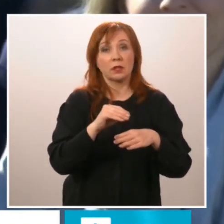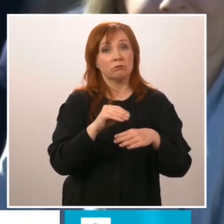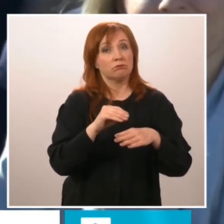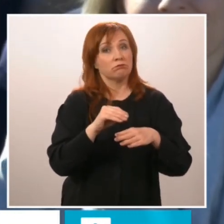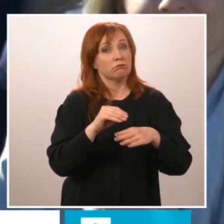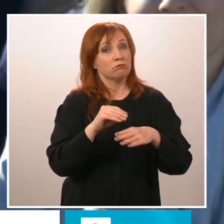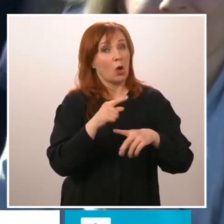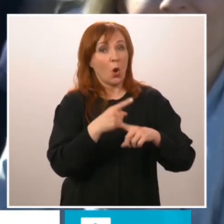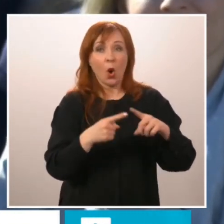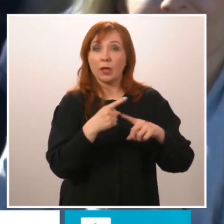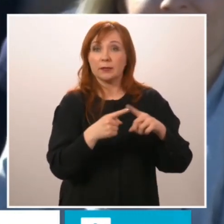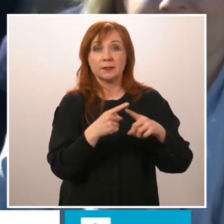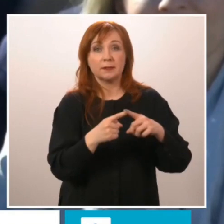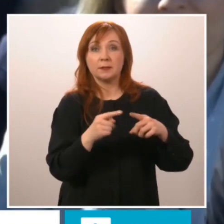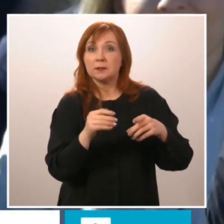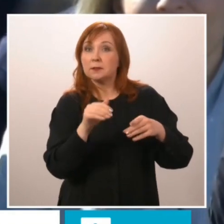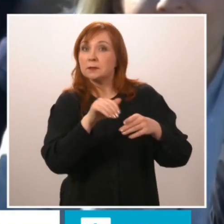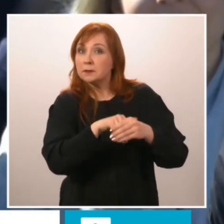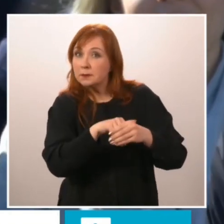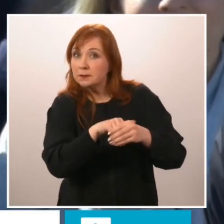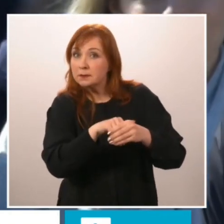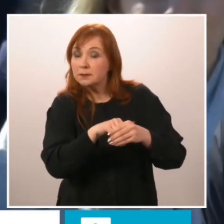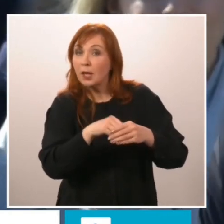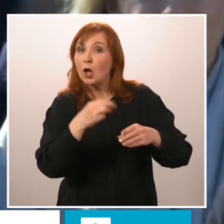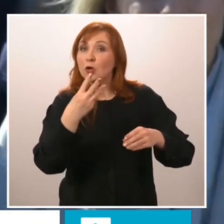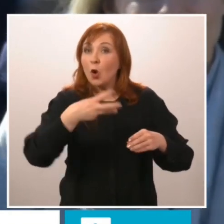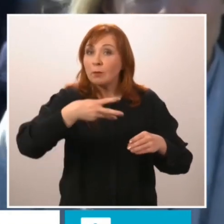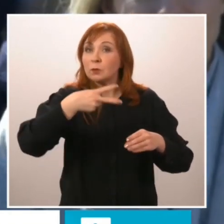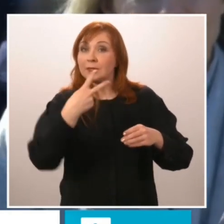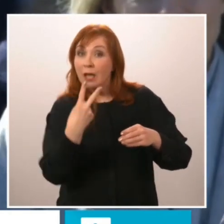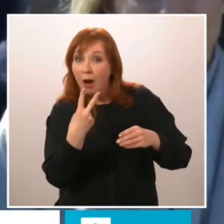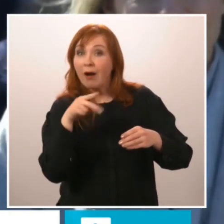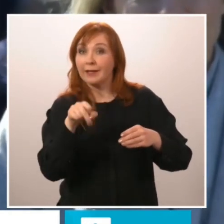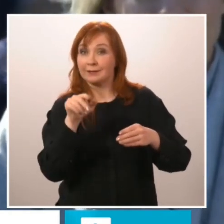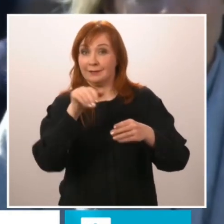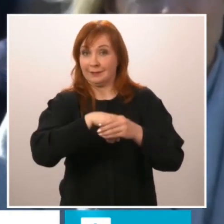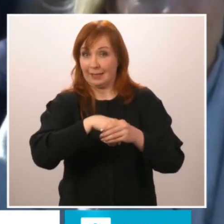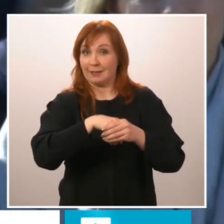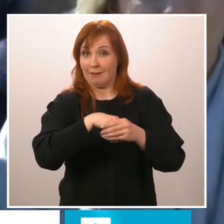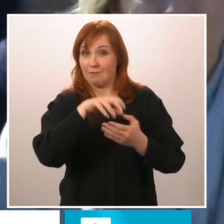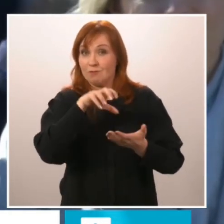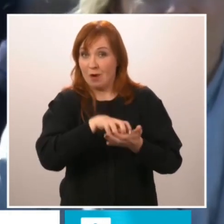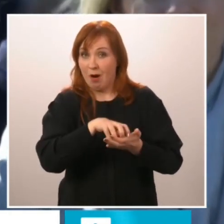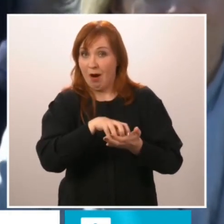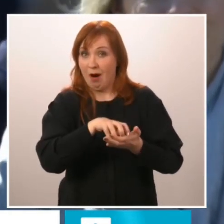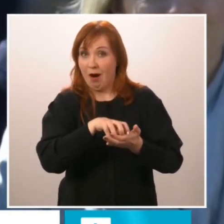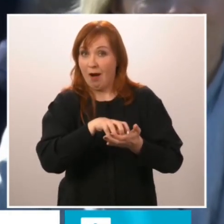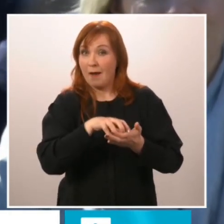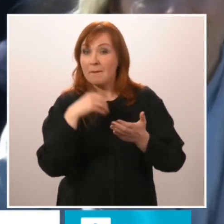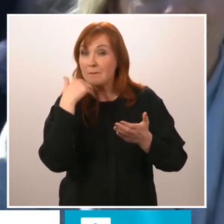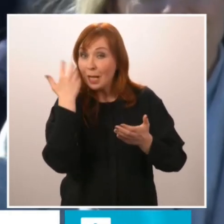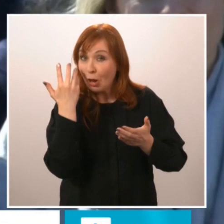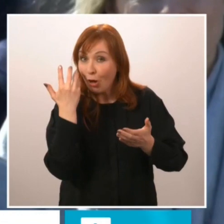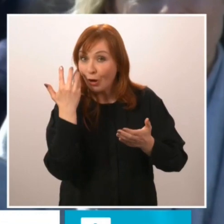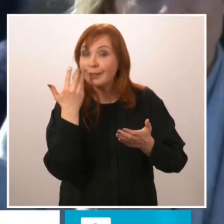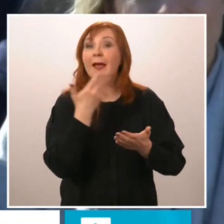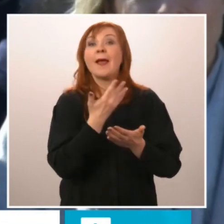as the 32nd member at the Vilnius Summit in July.